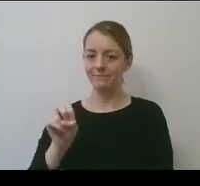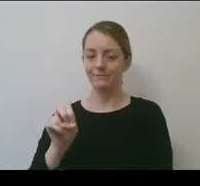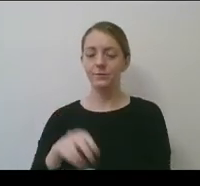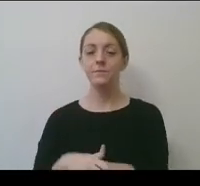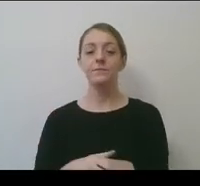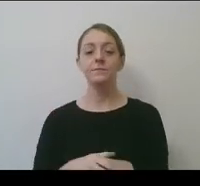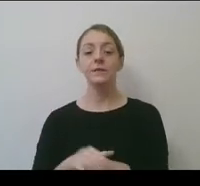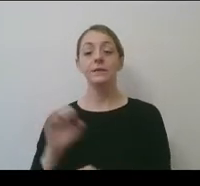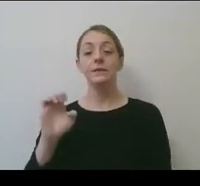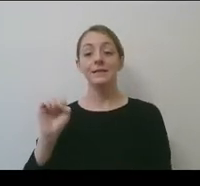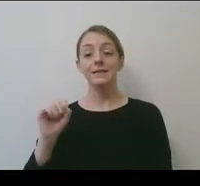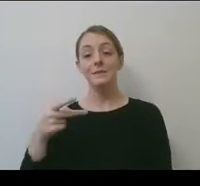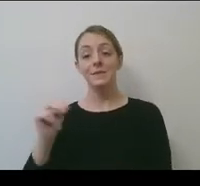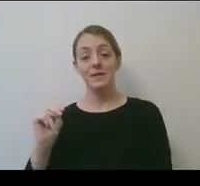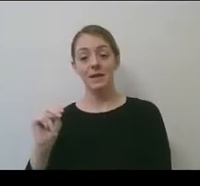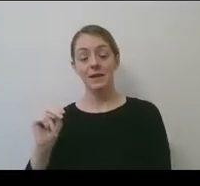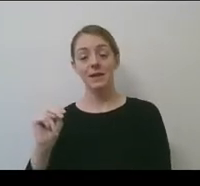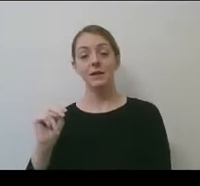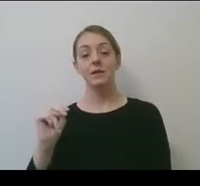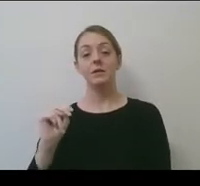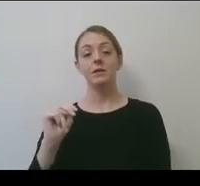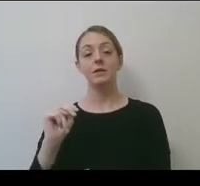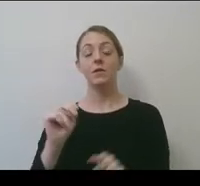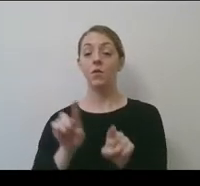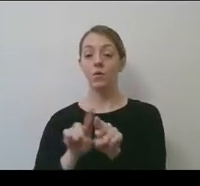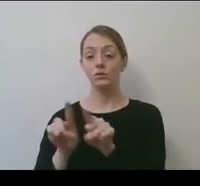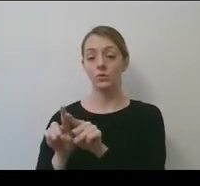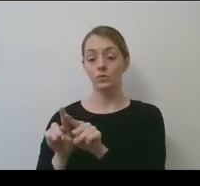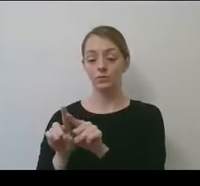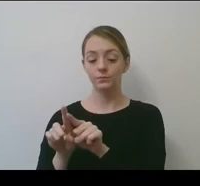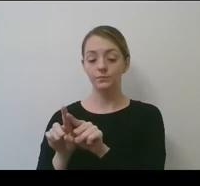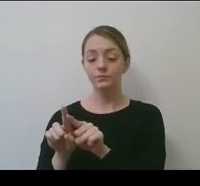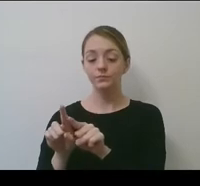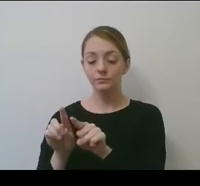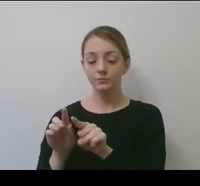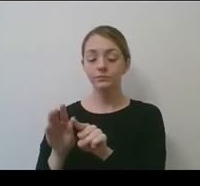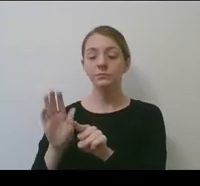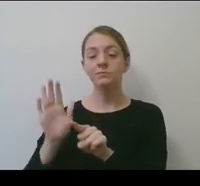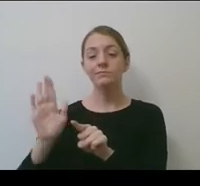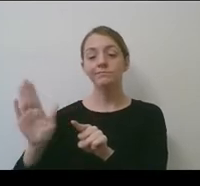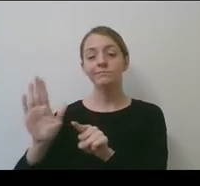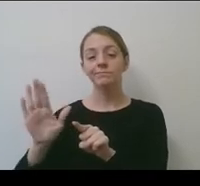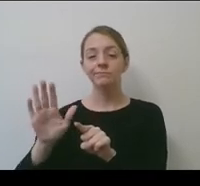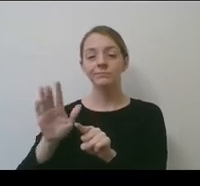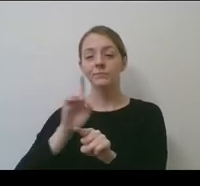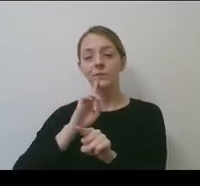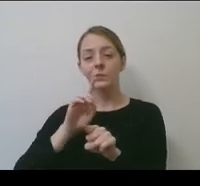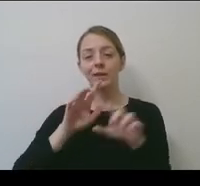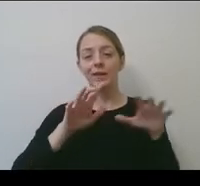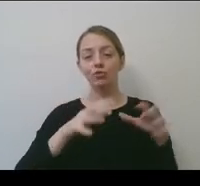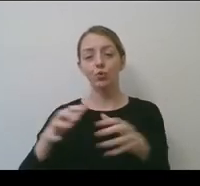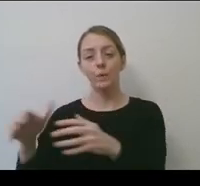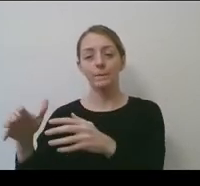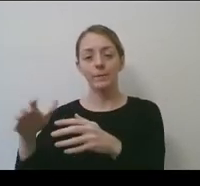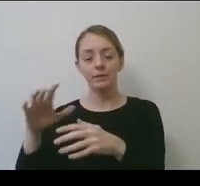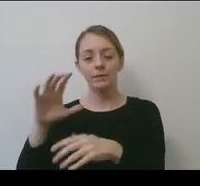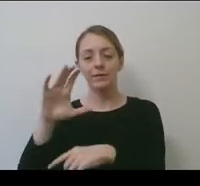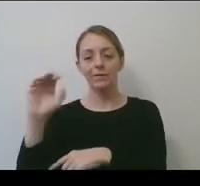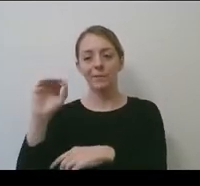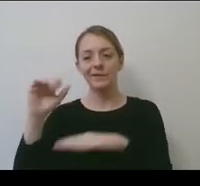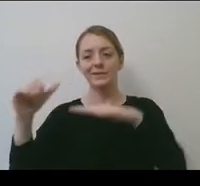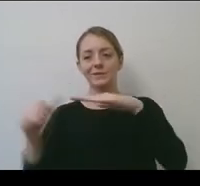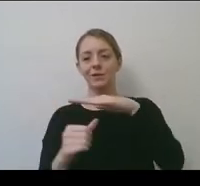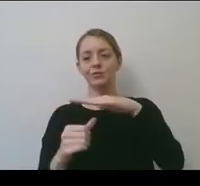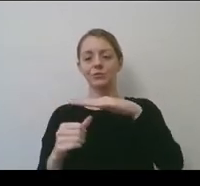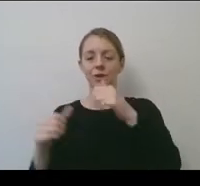ESPN also, um, because of the grouping of companies that they're with under Disney, um, we